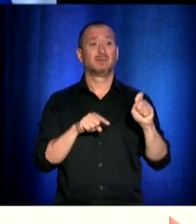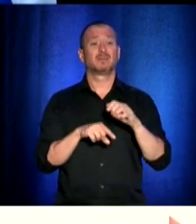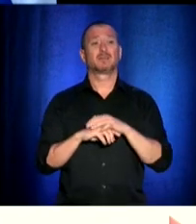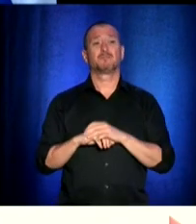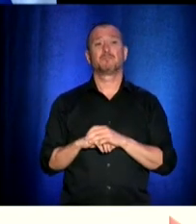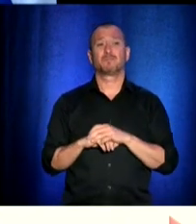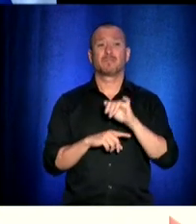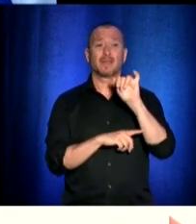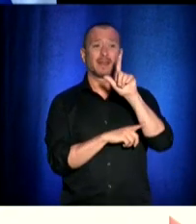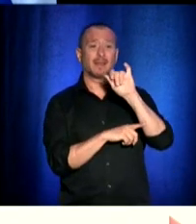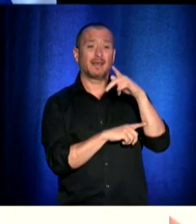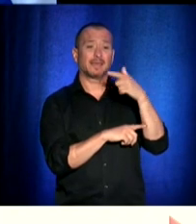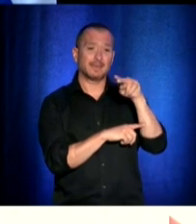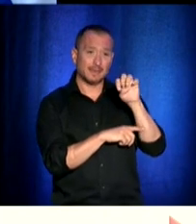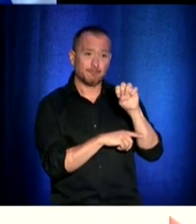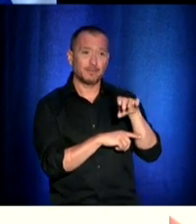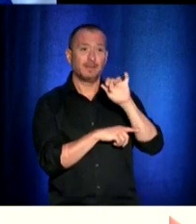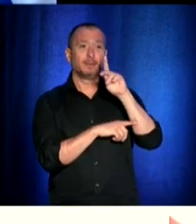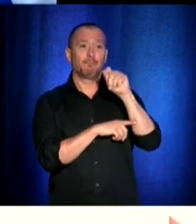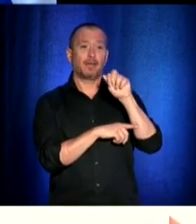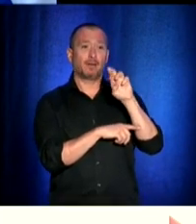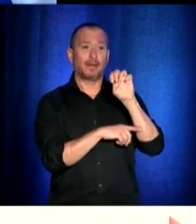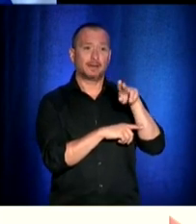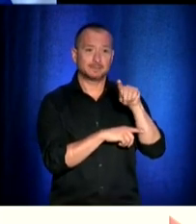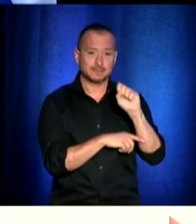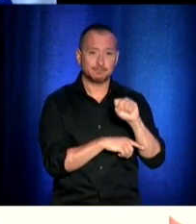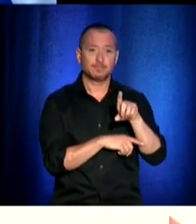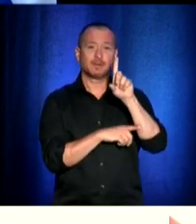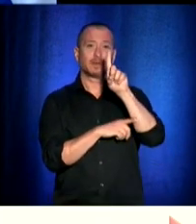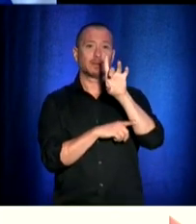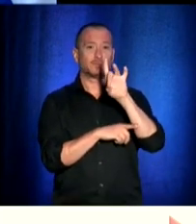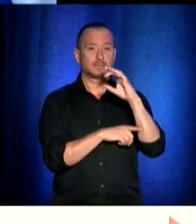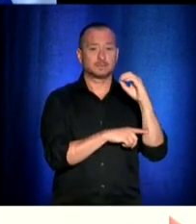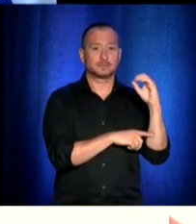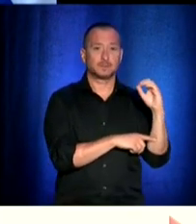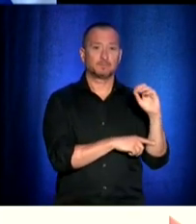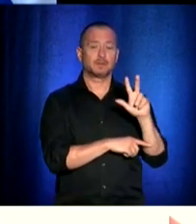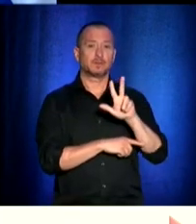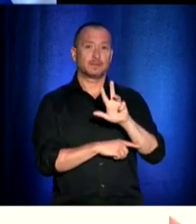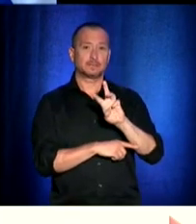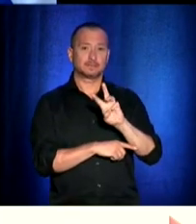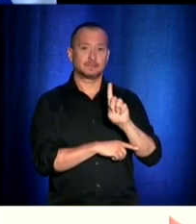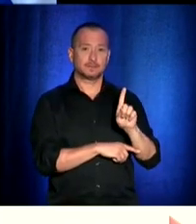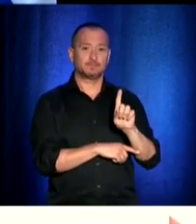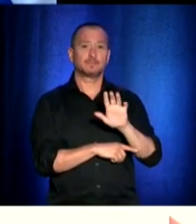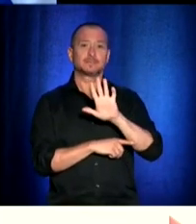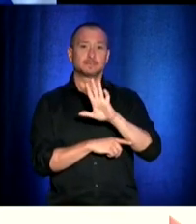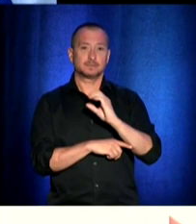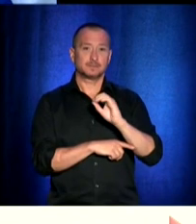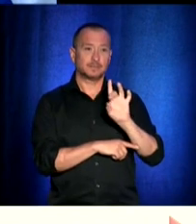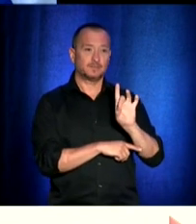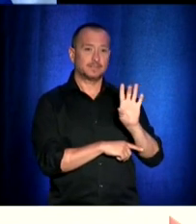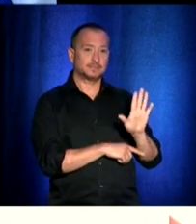-800-361-5085.